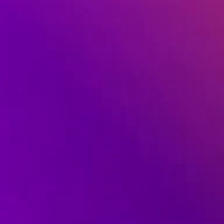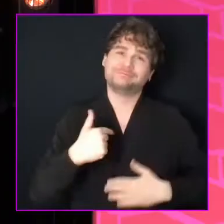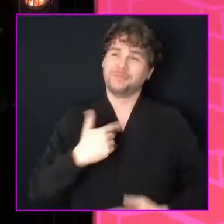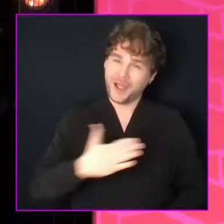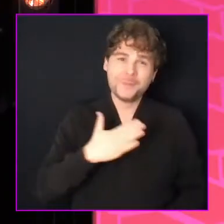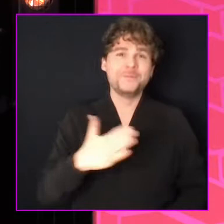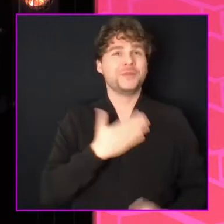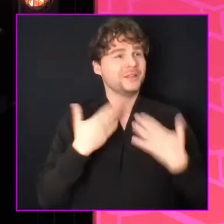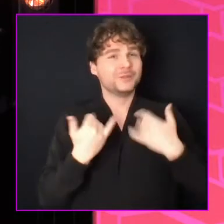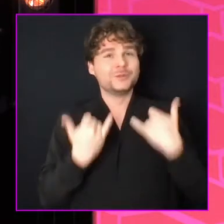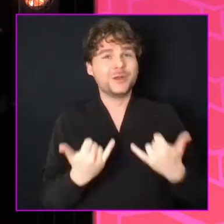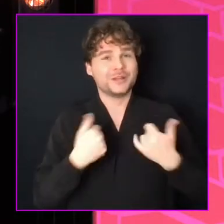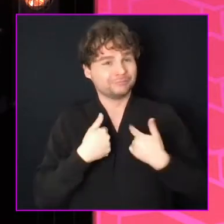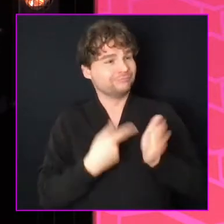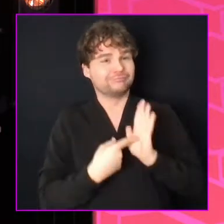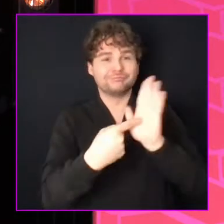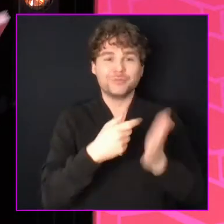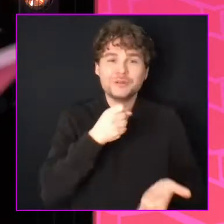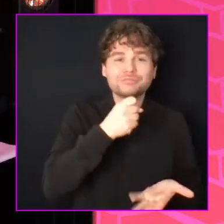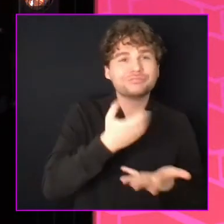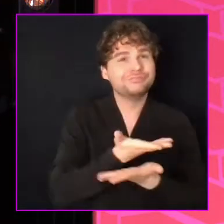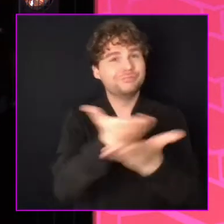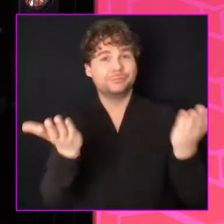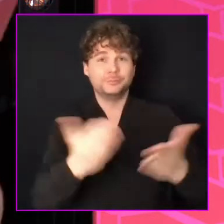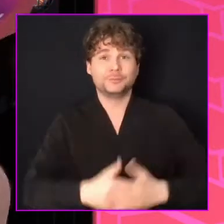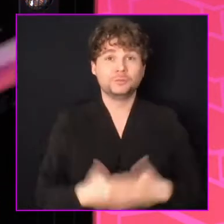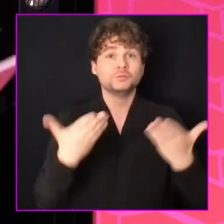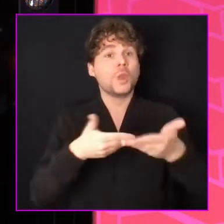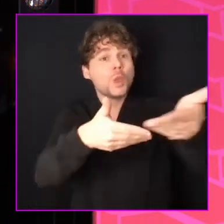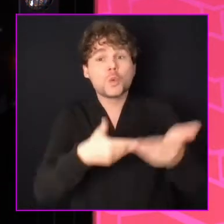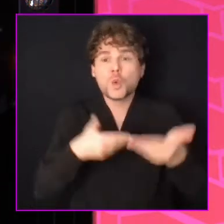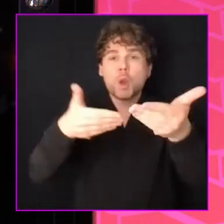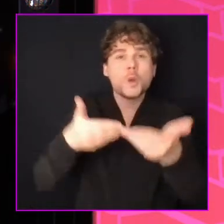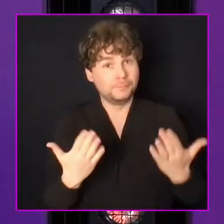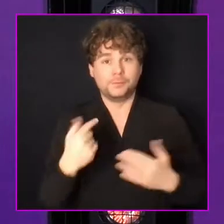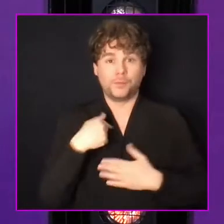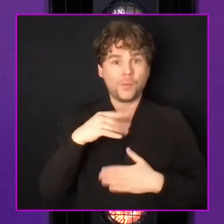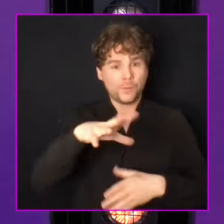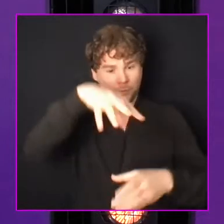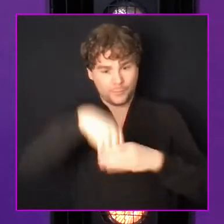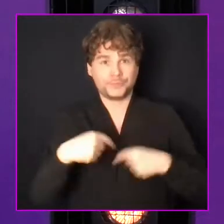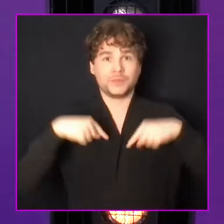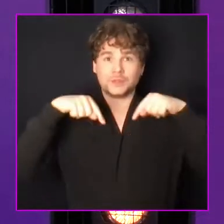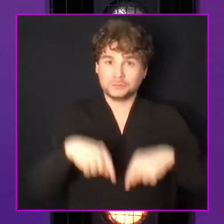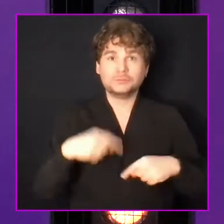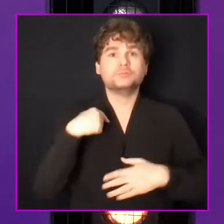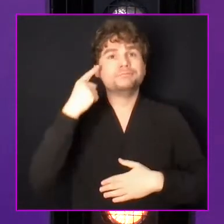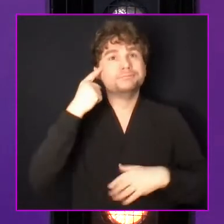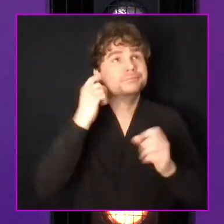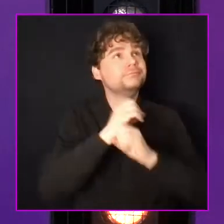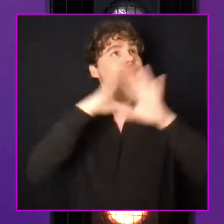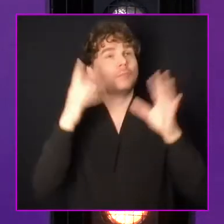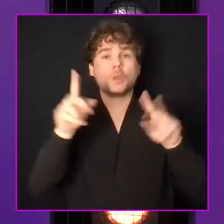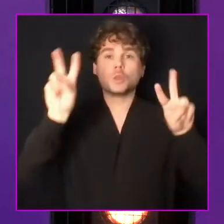A very warm welcome saying so to the Accenture Diversity Day 2022. I think that in these times it is more